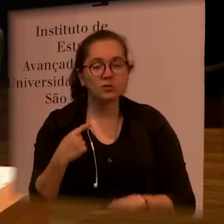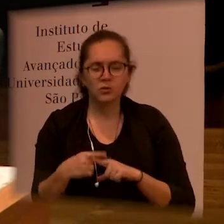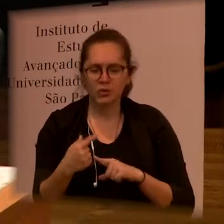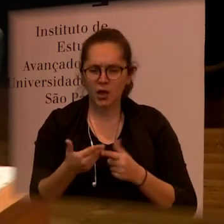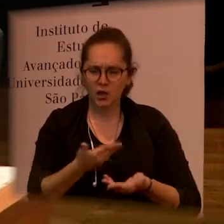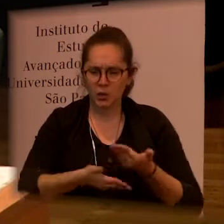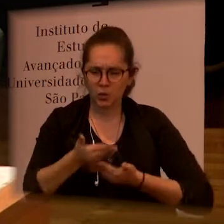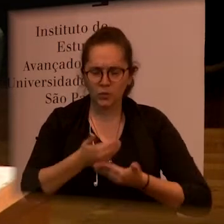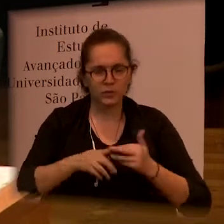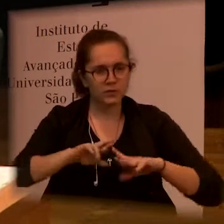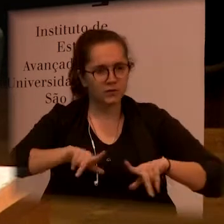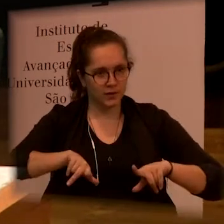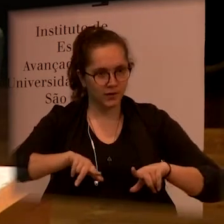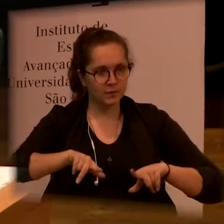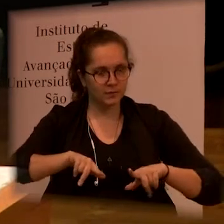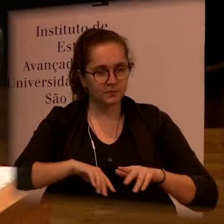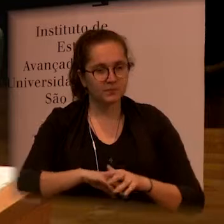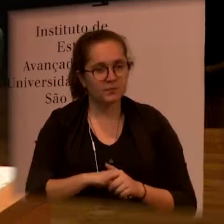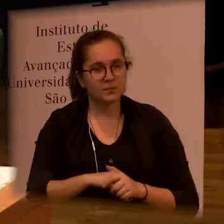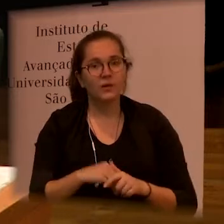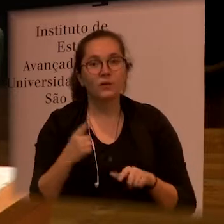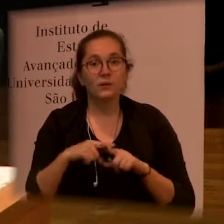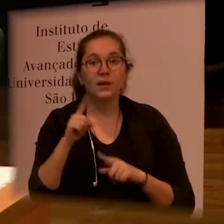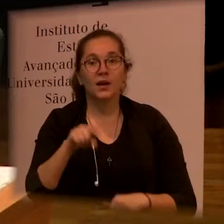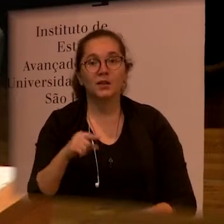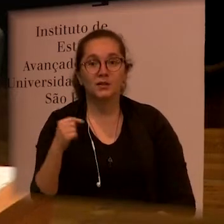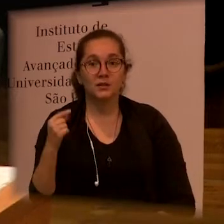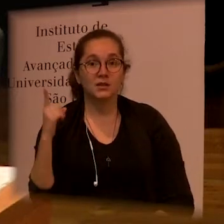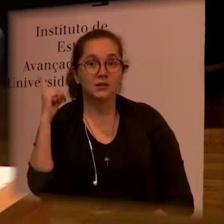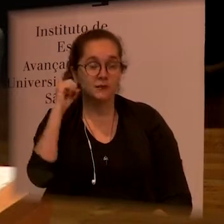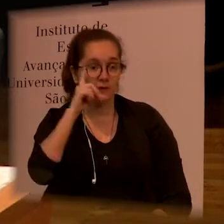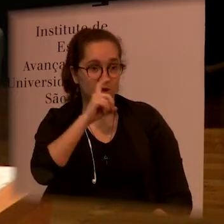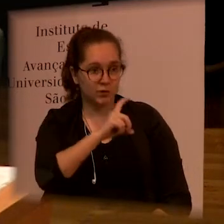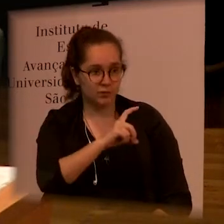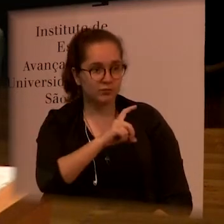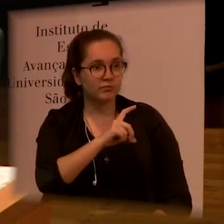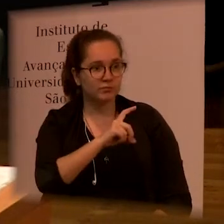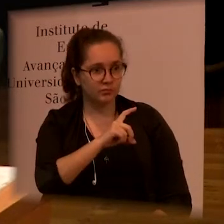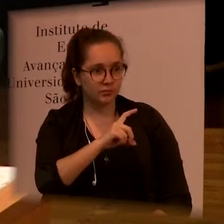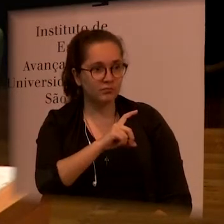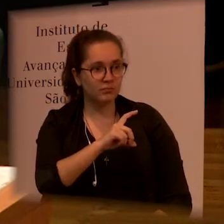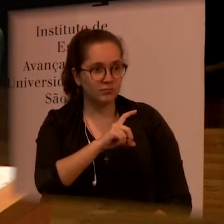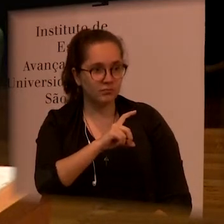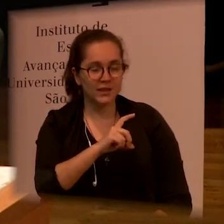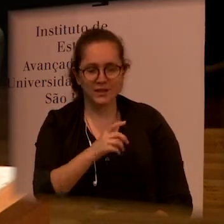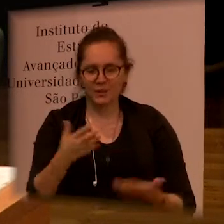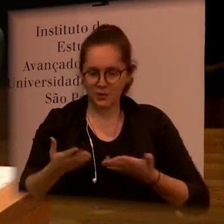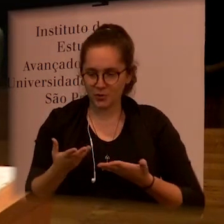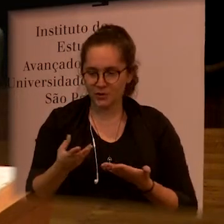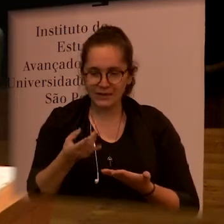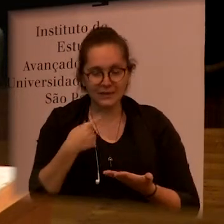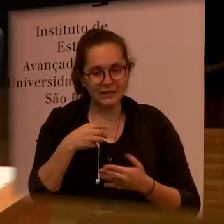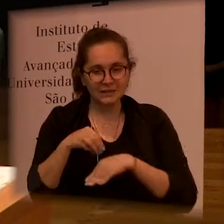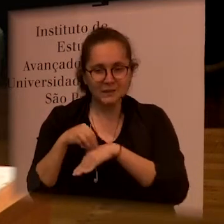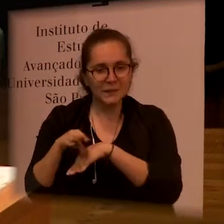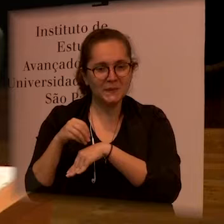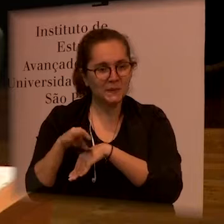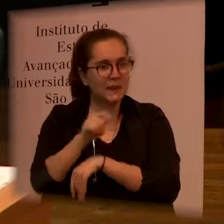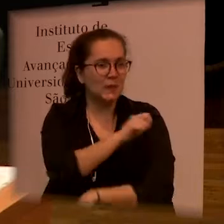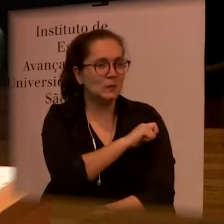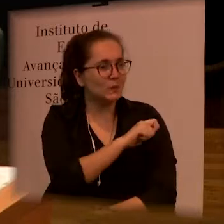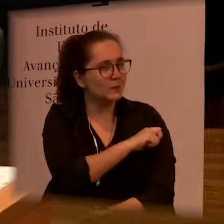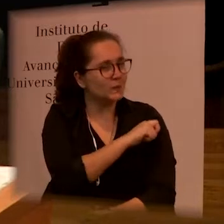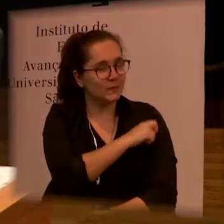so he can live with the difference something is very difficult very lately in order to transmit this to our